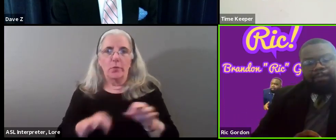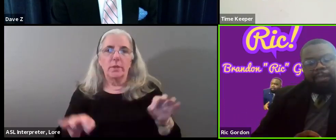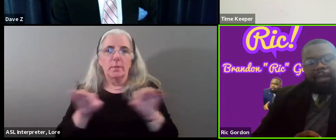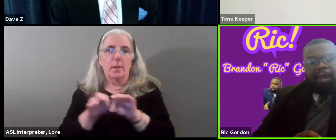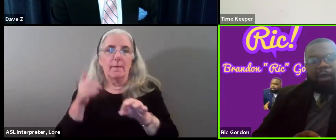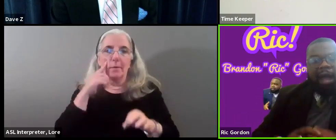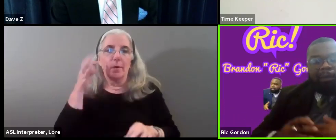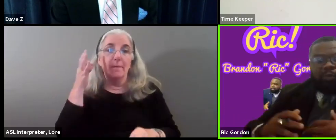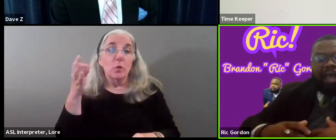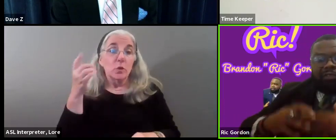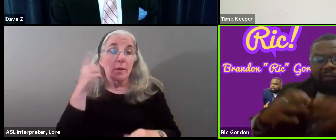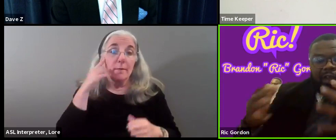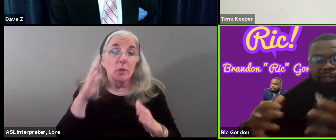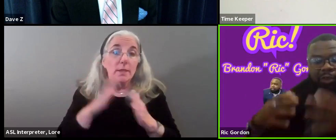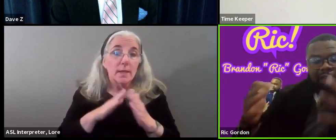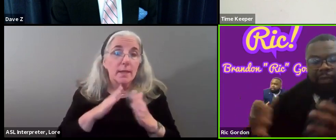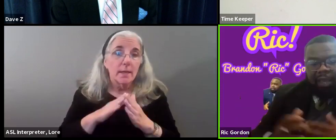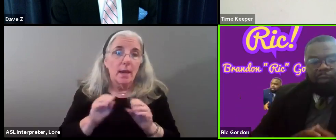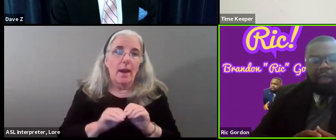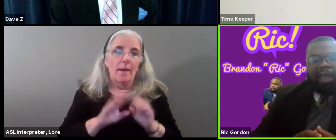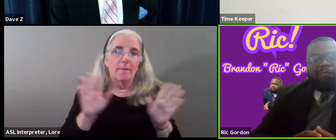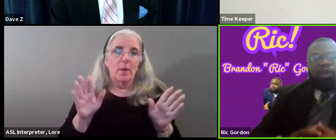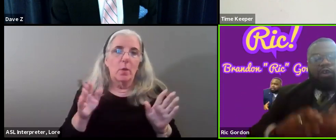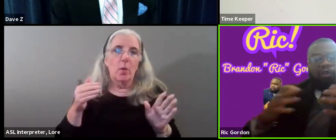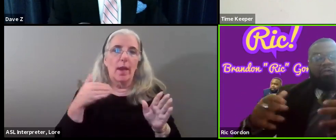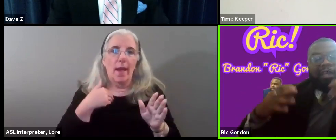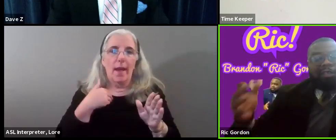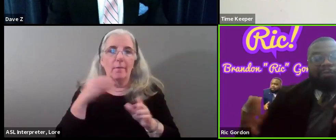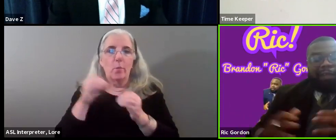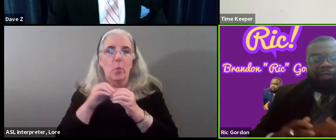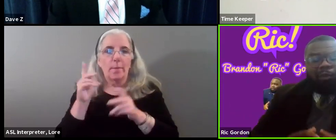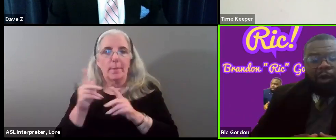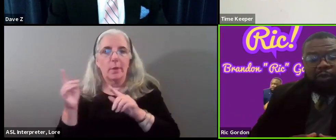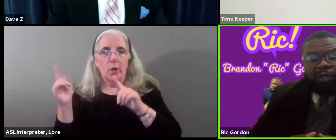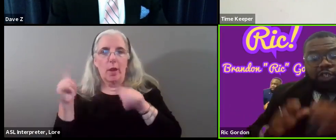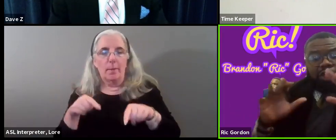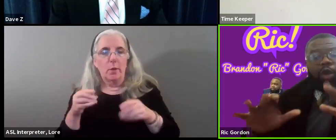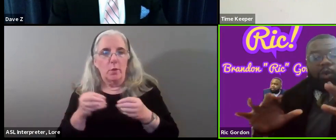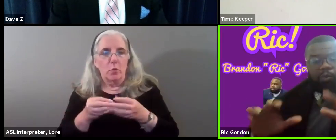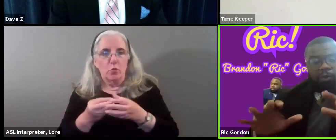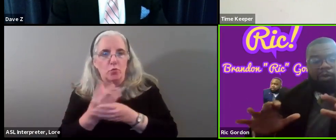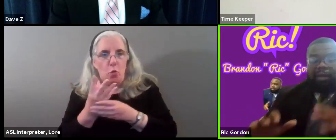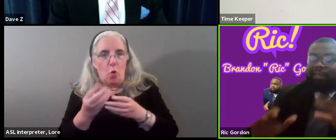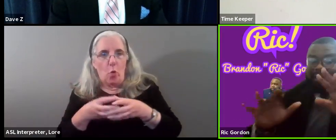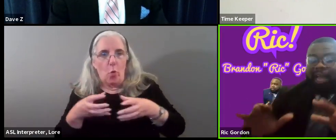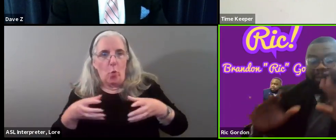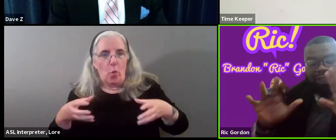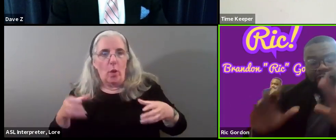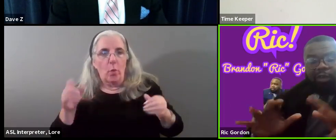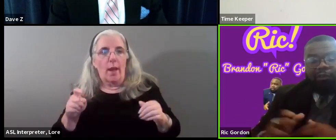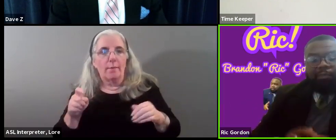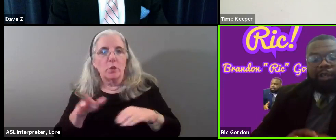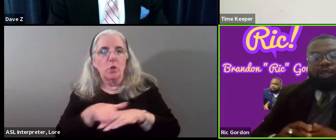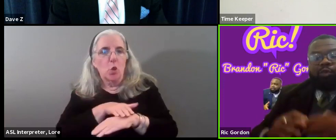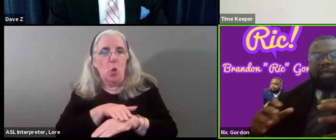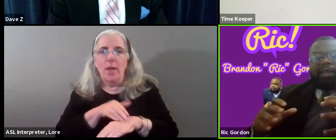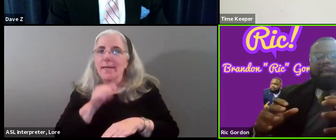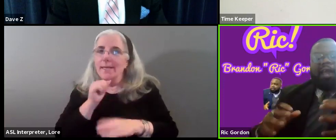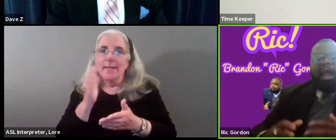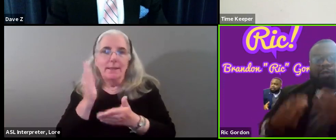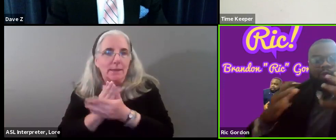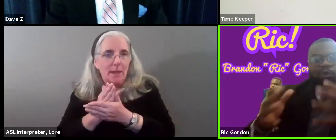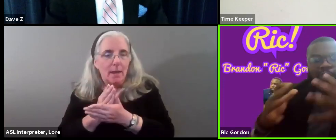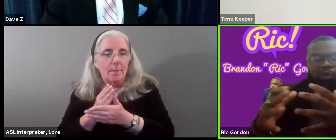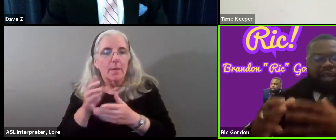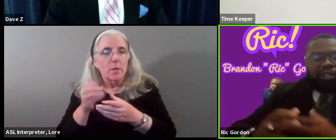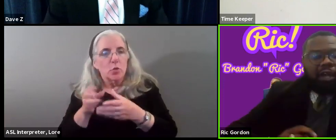the city. Now, obviously, we have developments that are coming in, we have growth in our city, but I think we also need to slow, not stop, but slow development until we